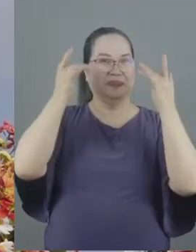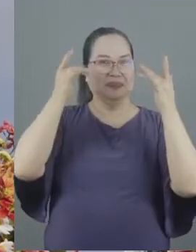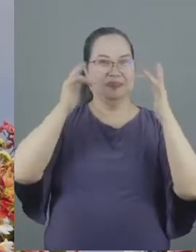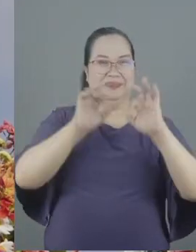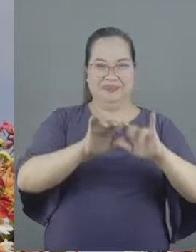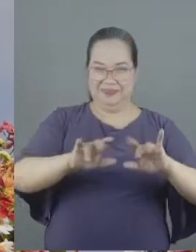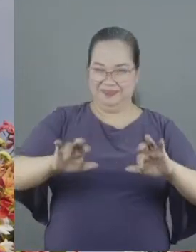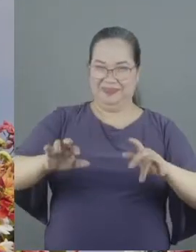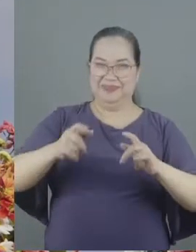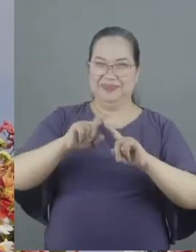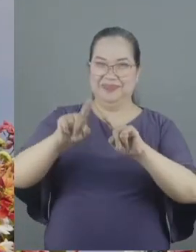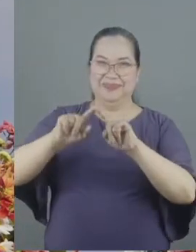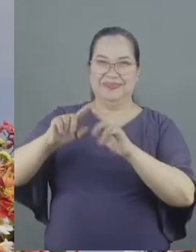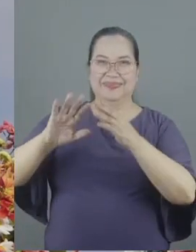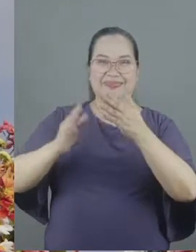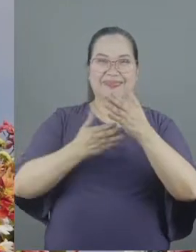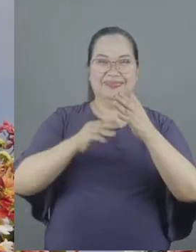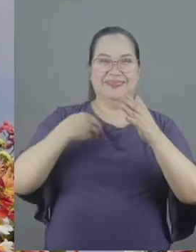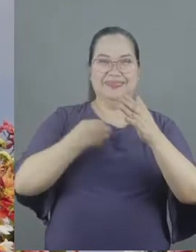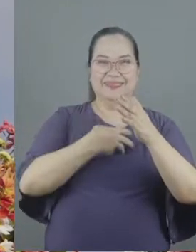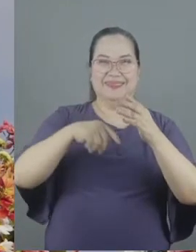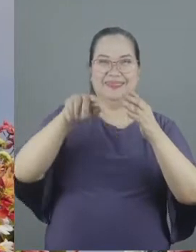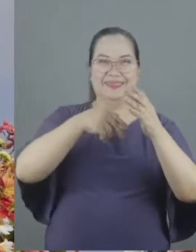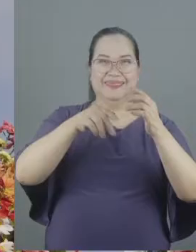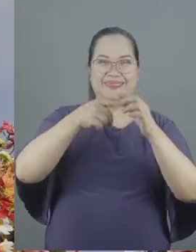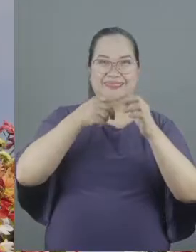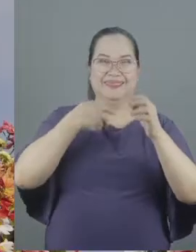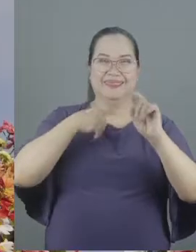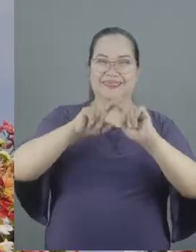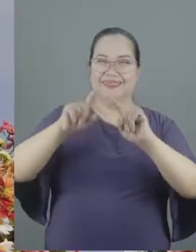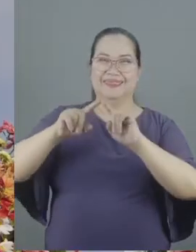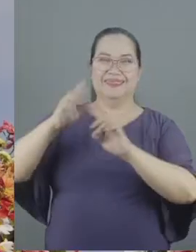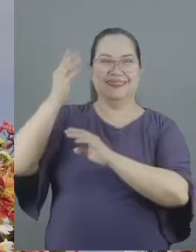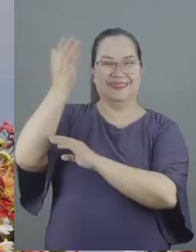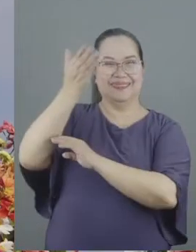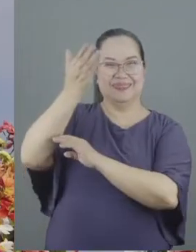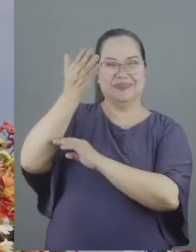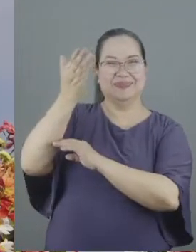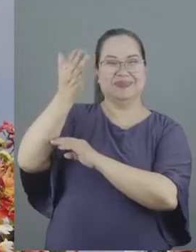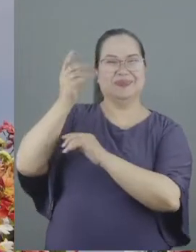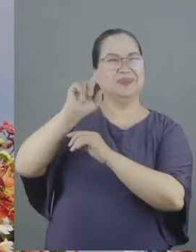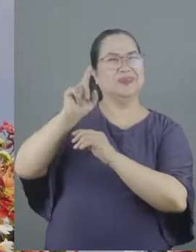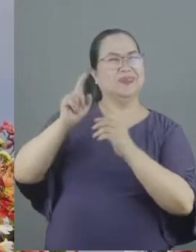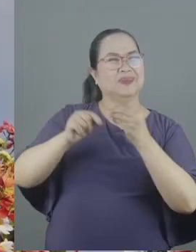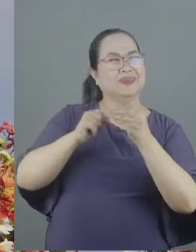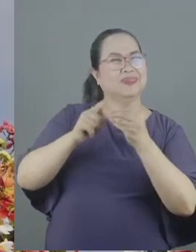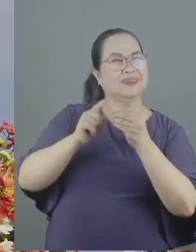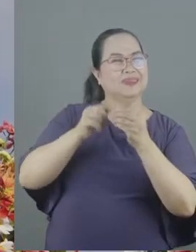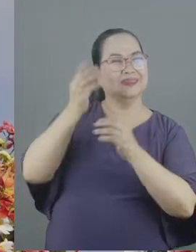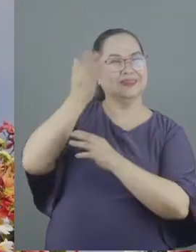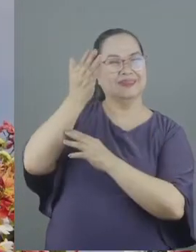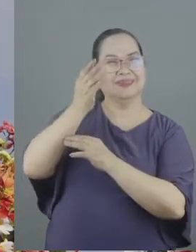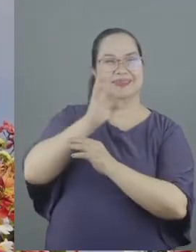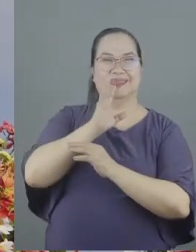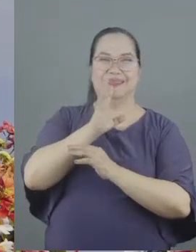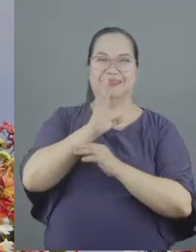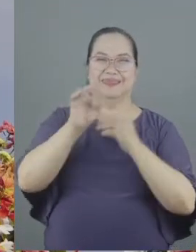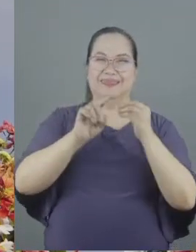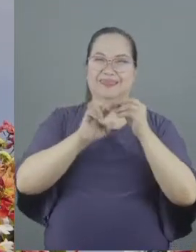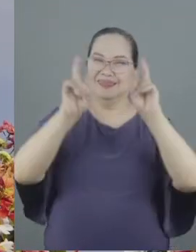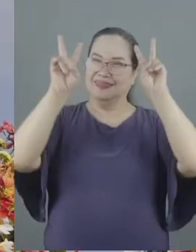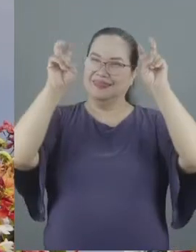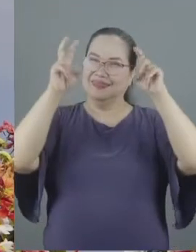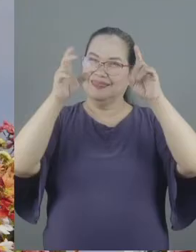the kinds of hymns of we sing. get divided about how sermons should be preached, what kind of sermons should be preached, topical,